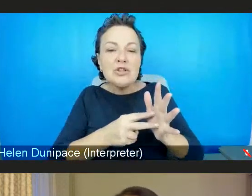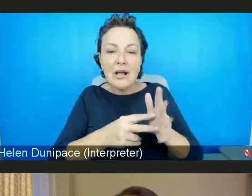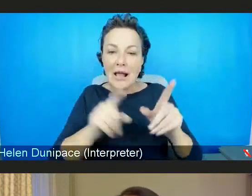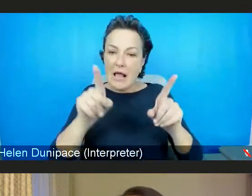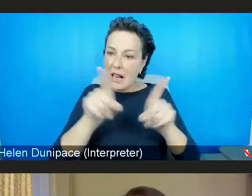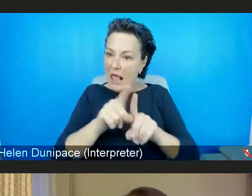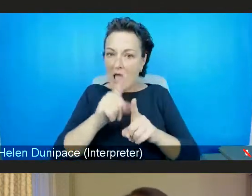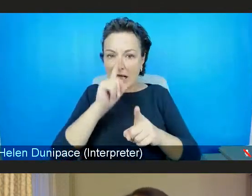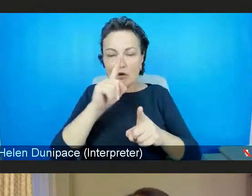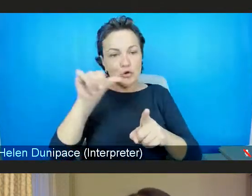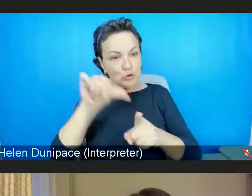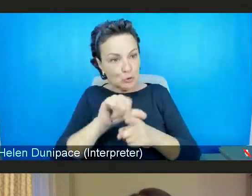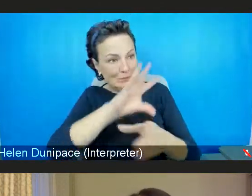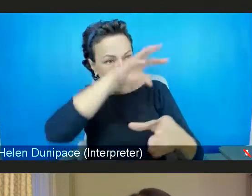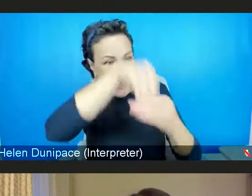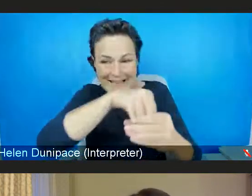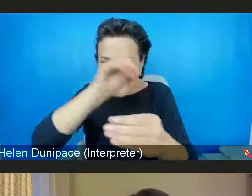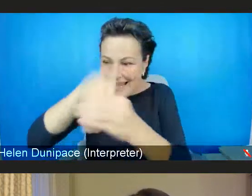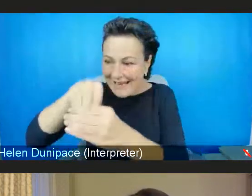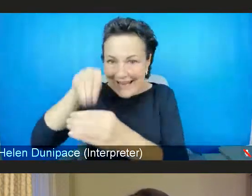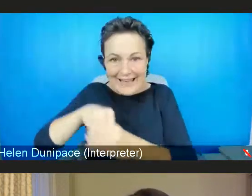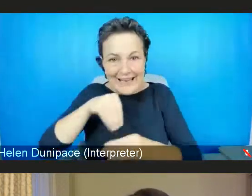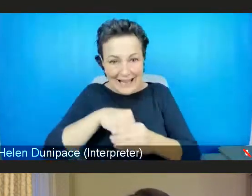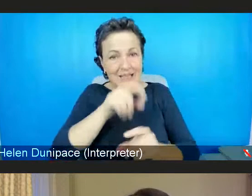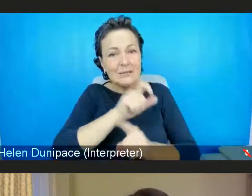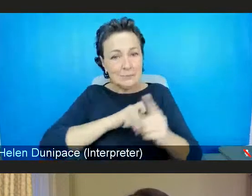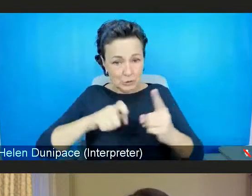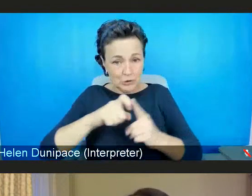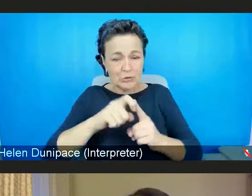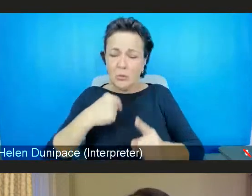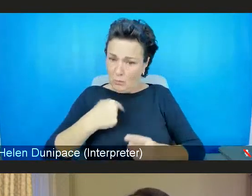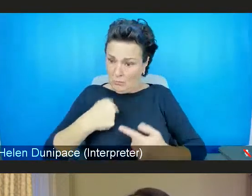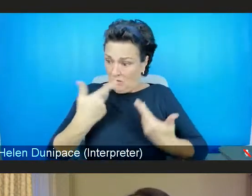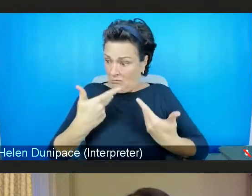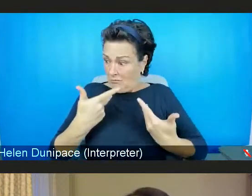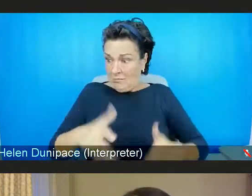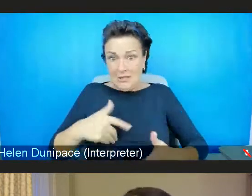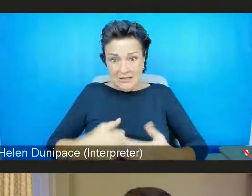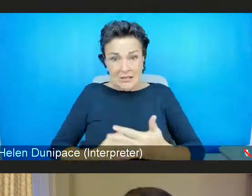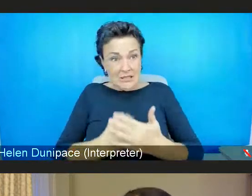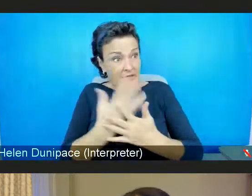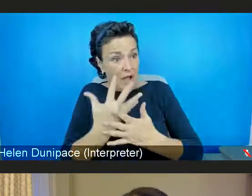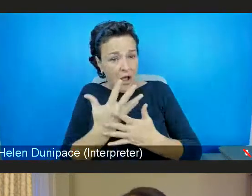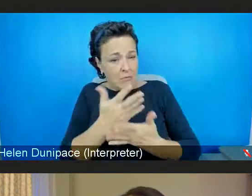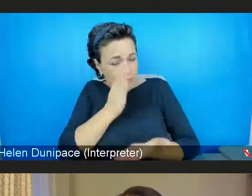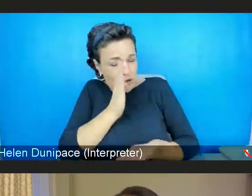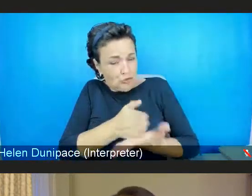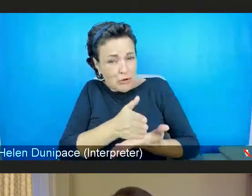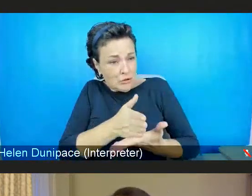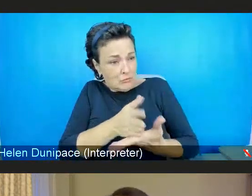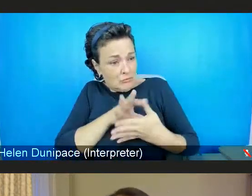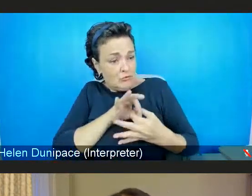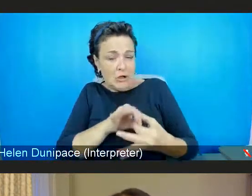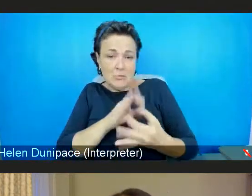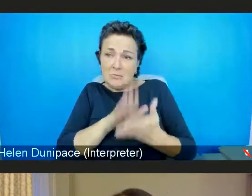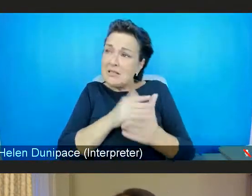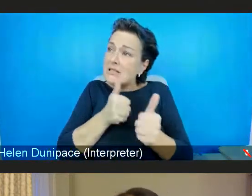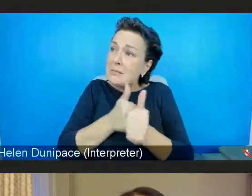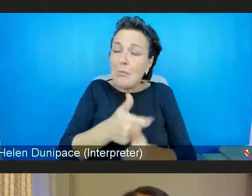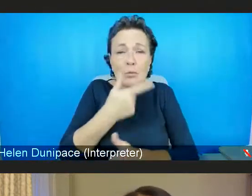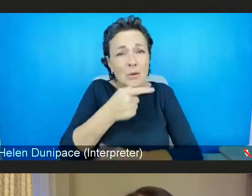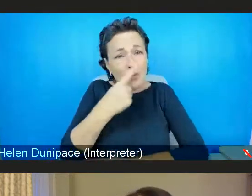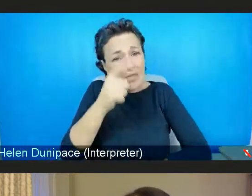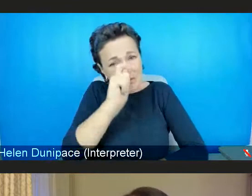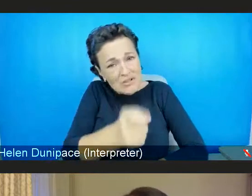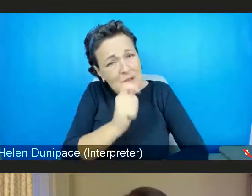communities. We have developed and trusted relationships to support people in a dignified manner, in a way that mainstream